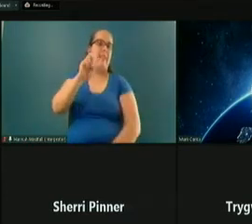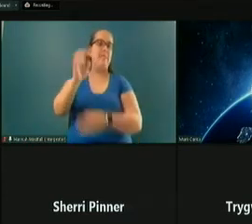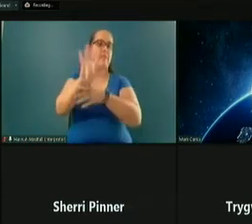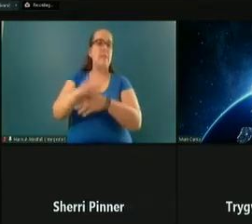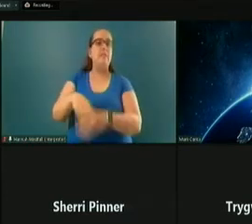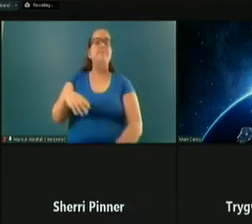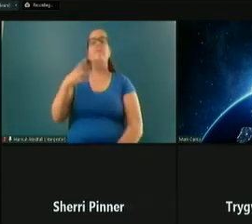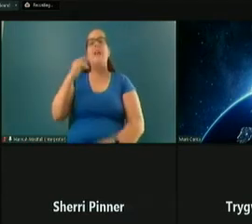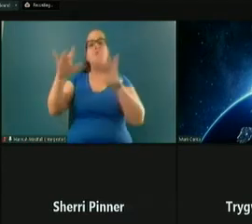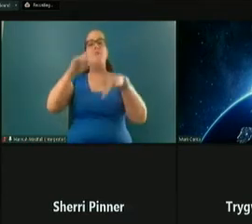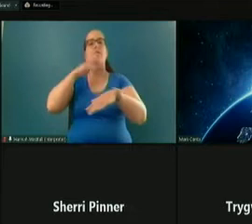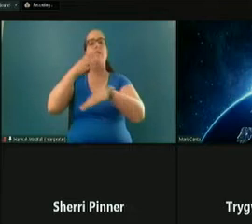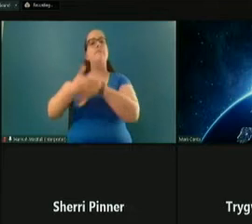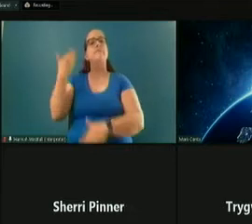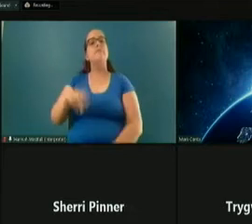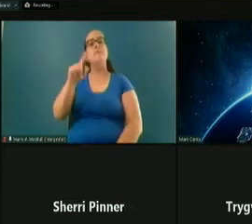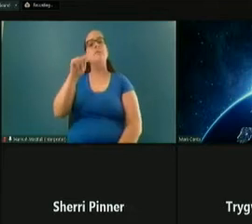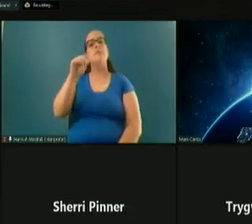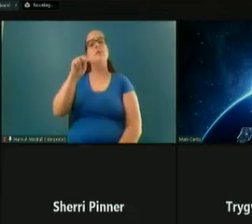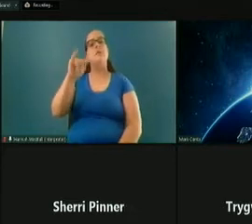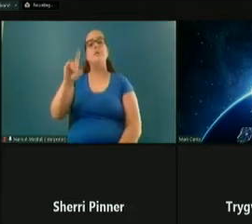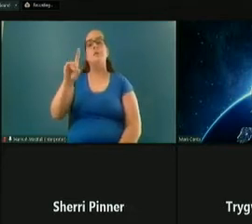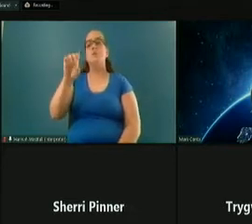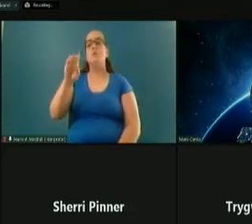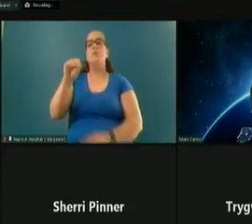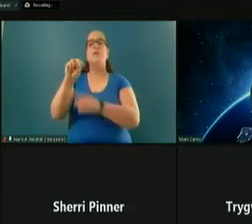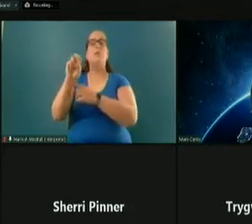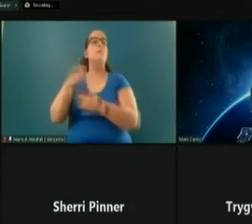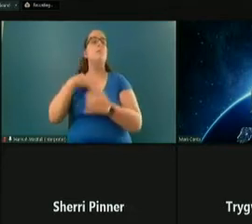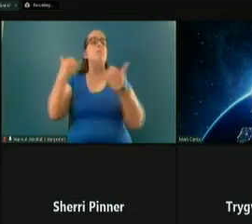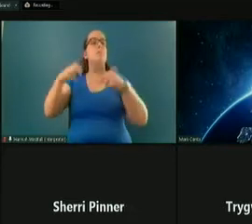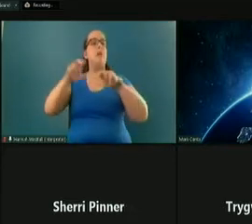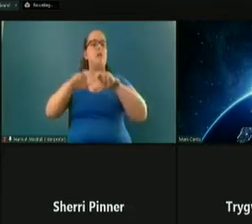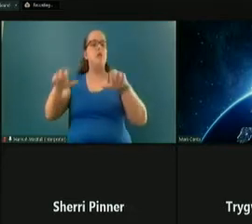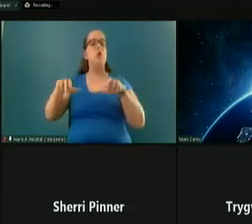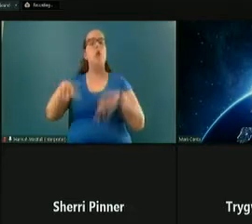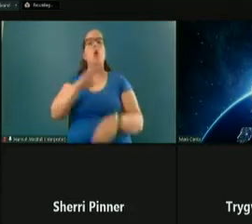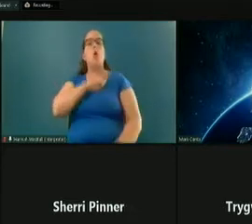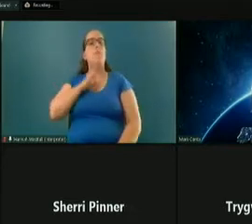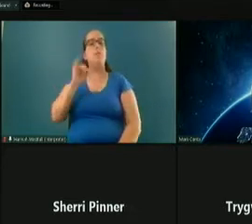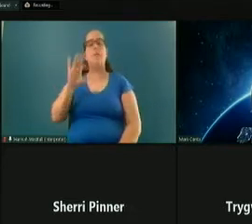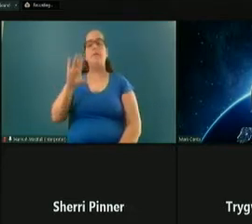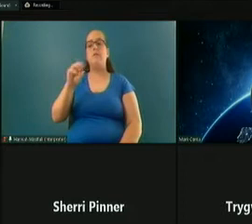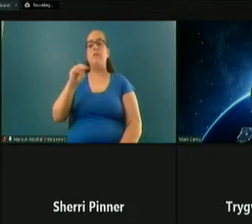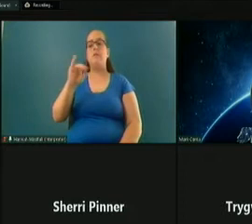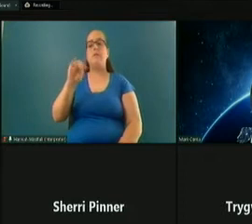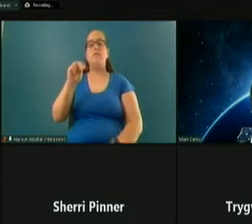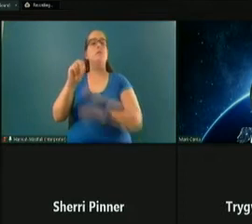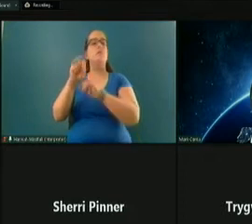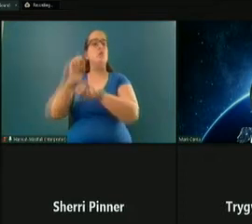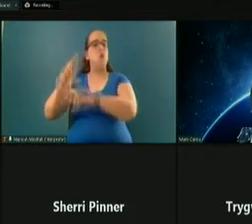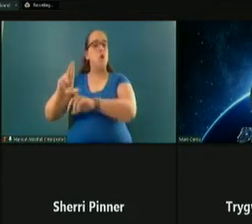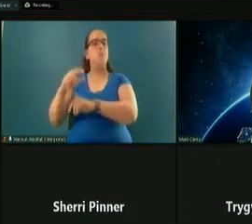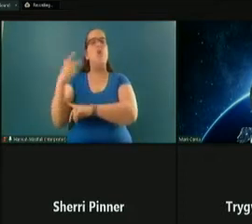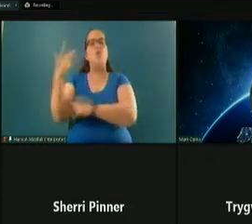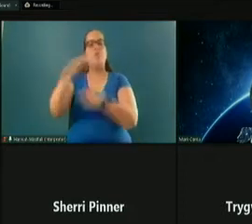Tony DeBone, I'm currently the Chair of the Deschutes County Commission. The Board of Commissioners made up of three elected officials and the